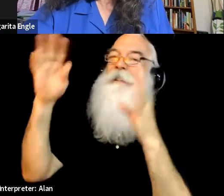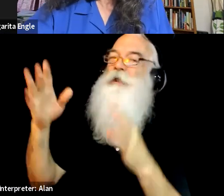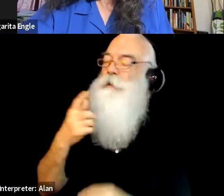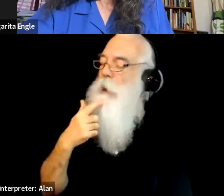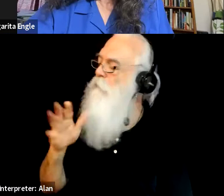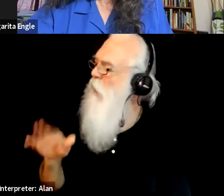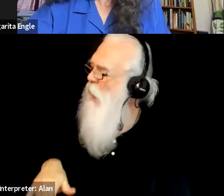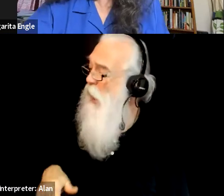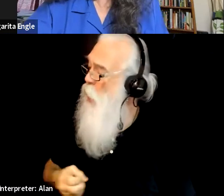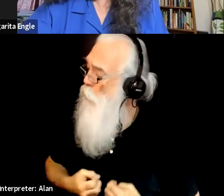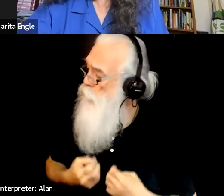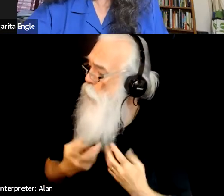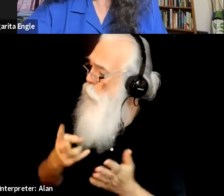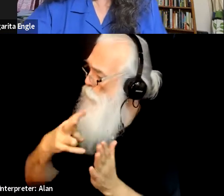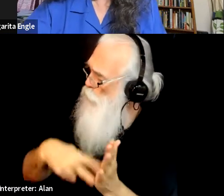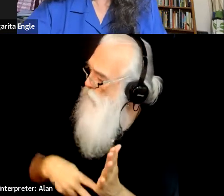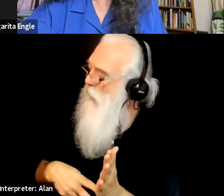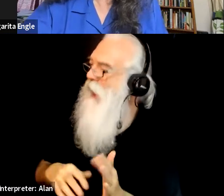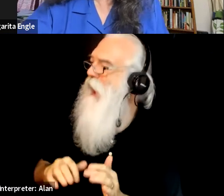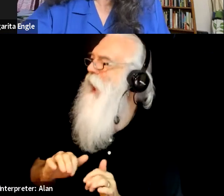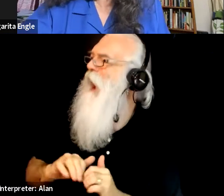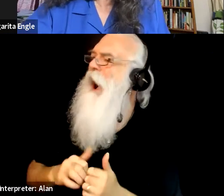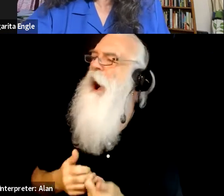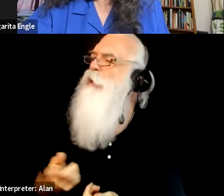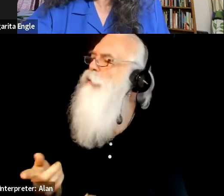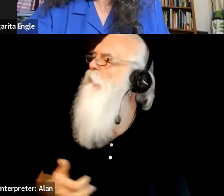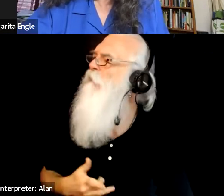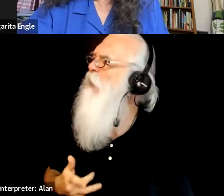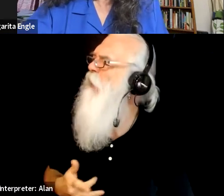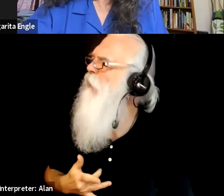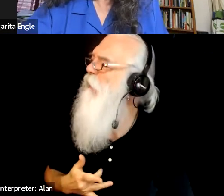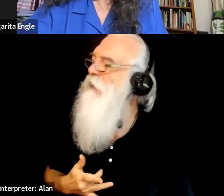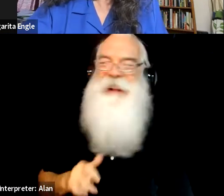feel, instead of what did the poem mean?